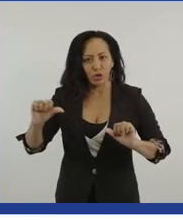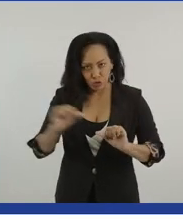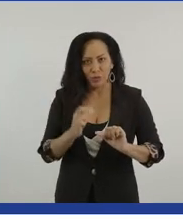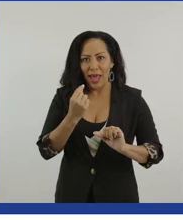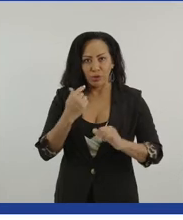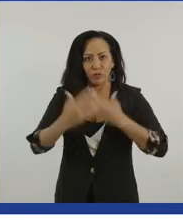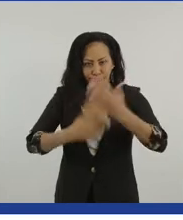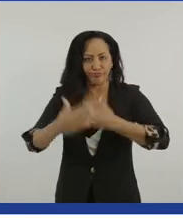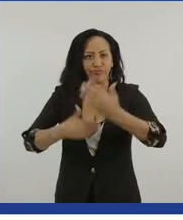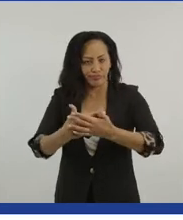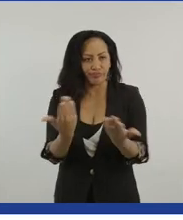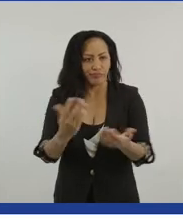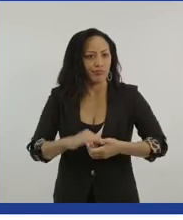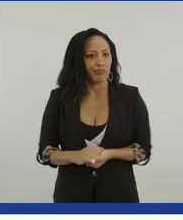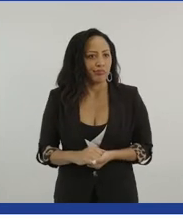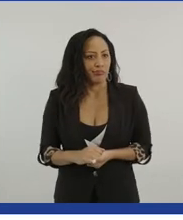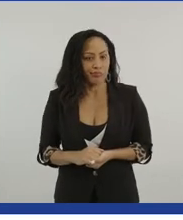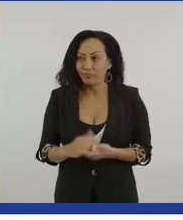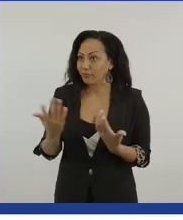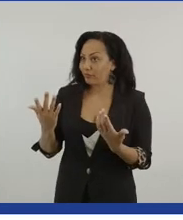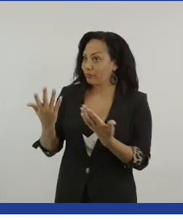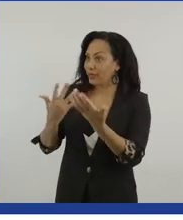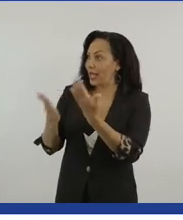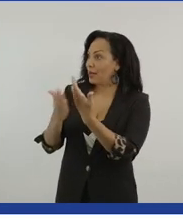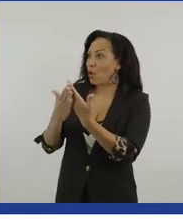Any other questions? Otherwise I've got plenty of questions.